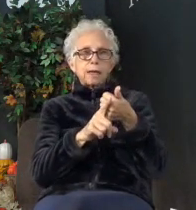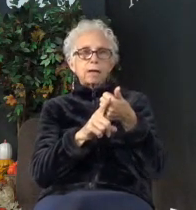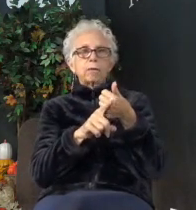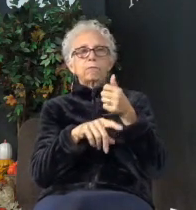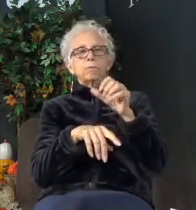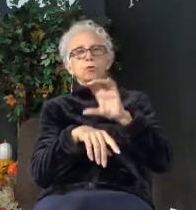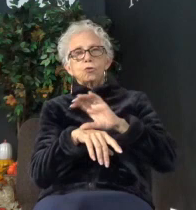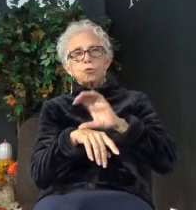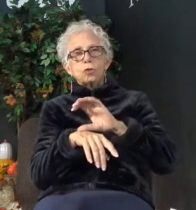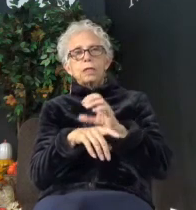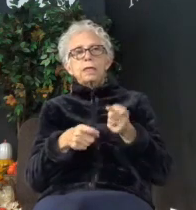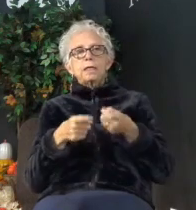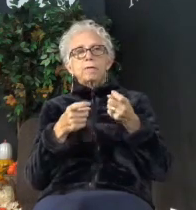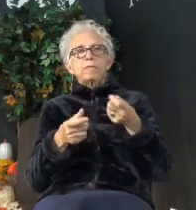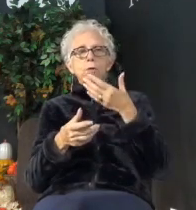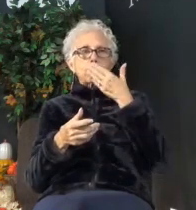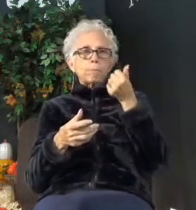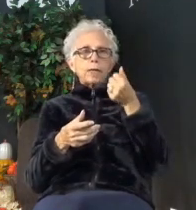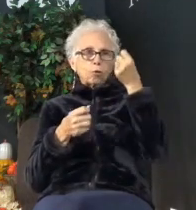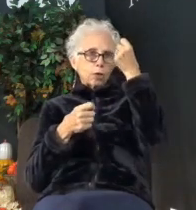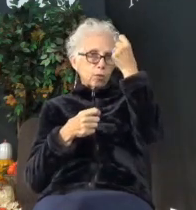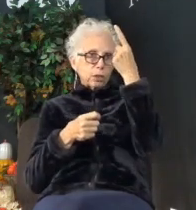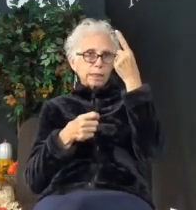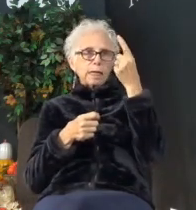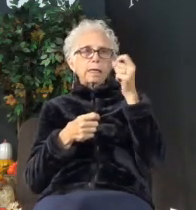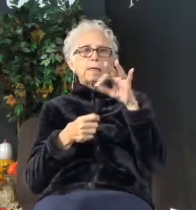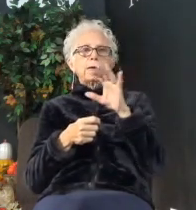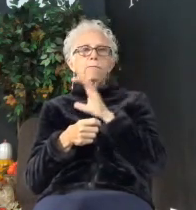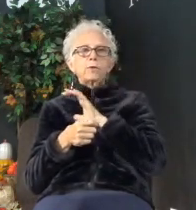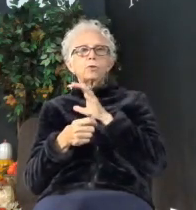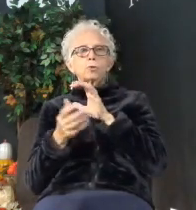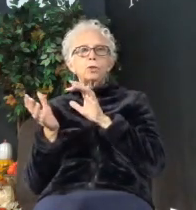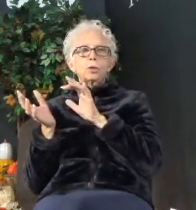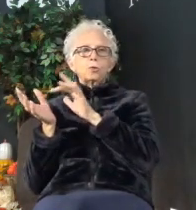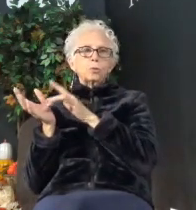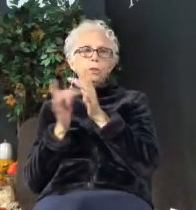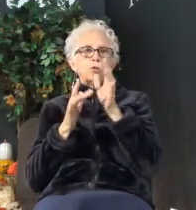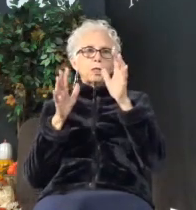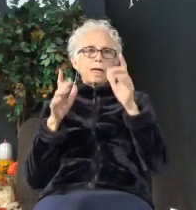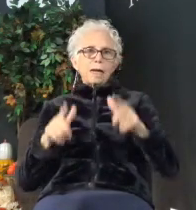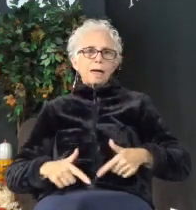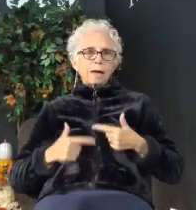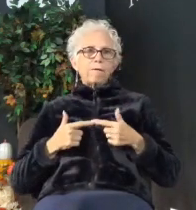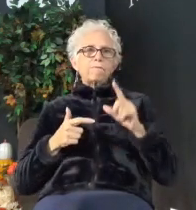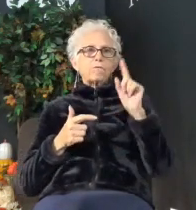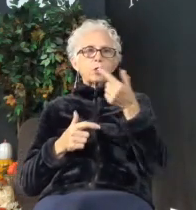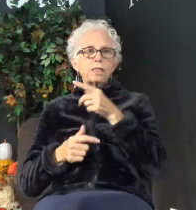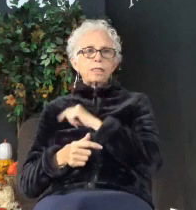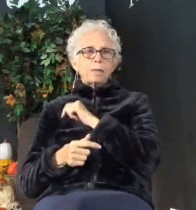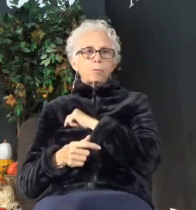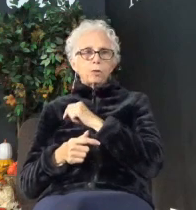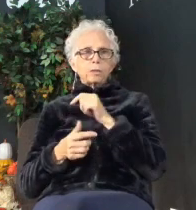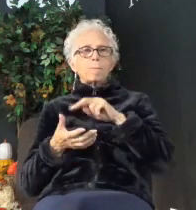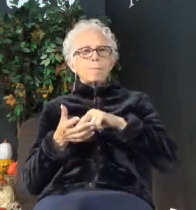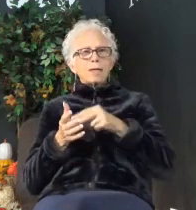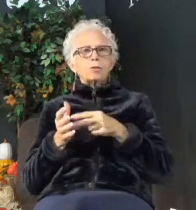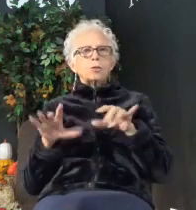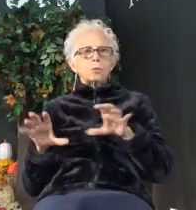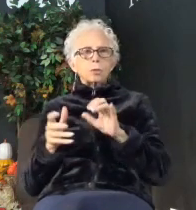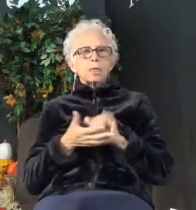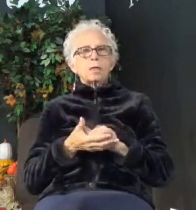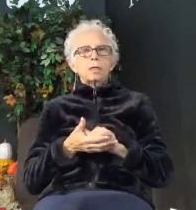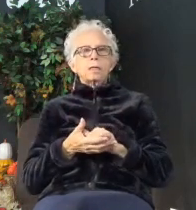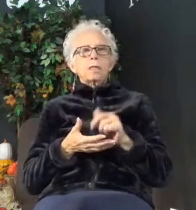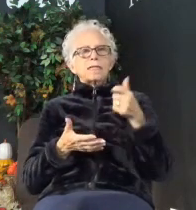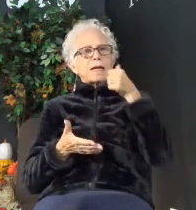give you a better understanding of the Christian life. And that's what 1 Timothy was meant to do. 1 Timothy was a letter